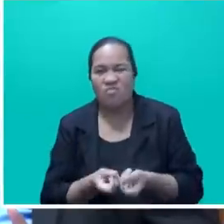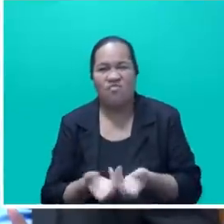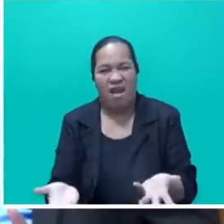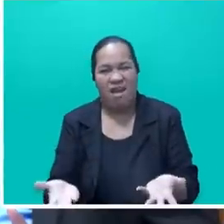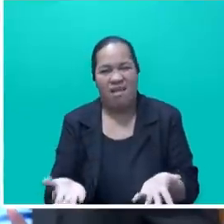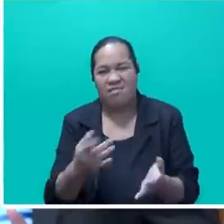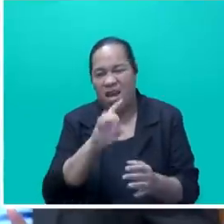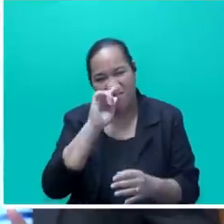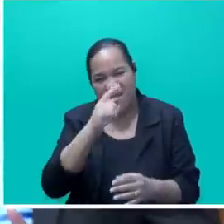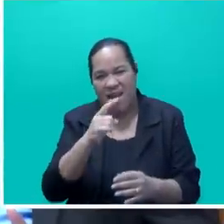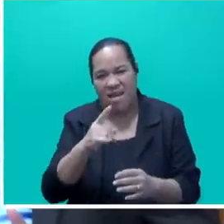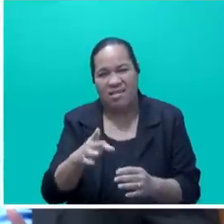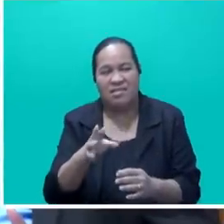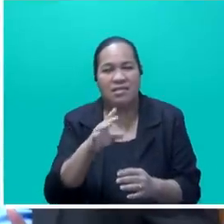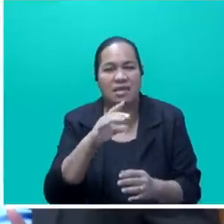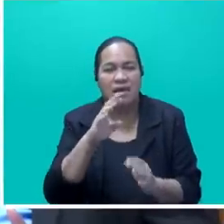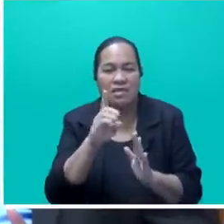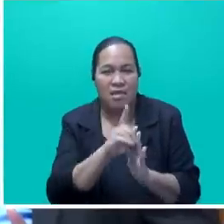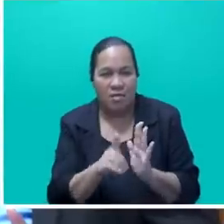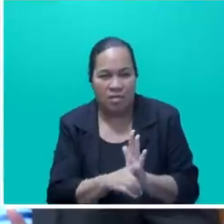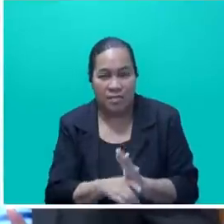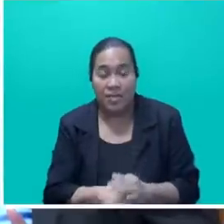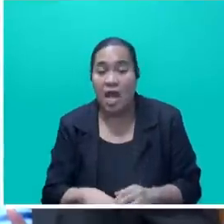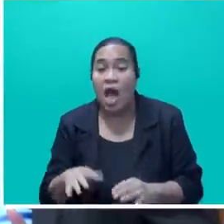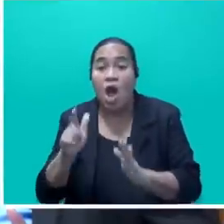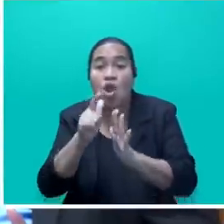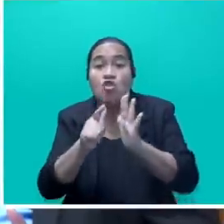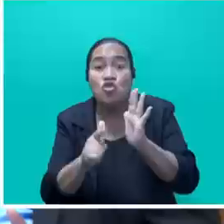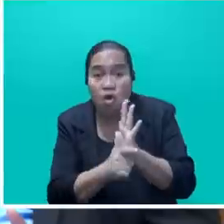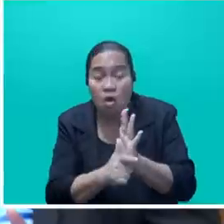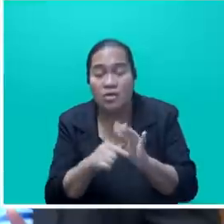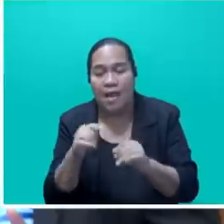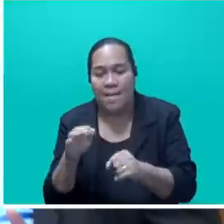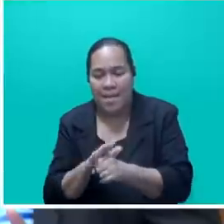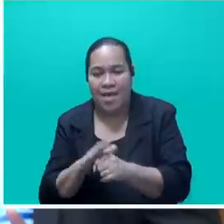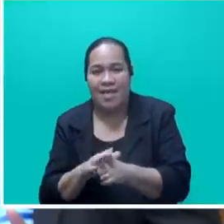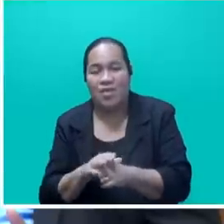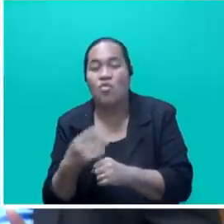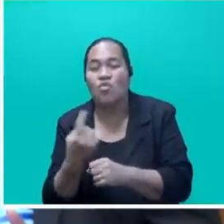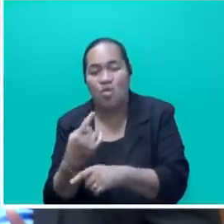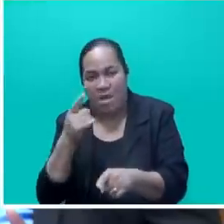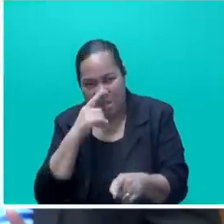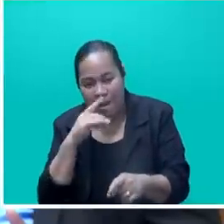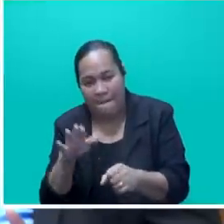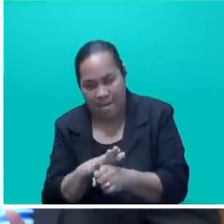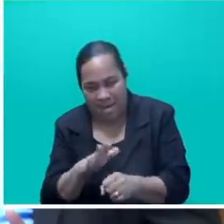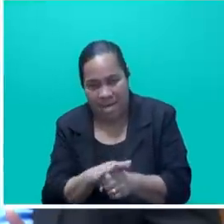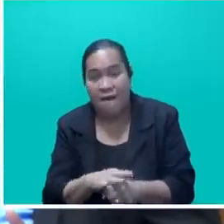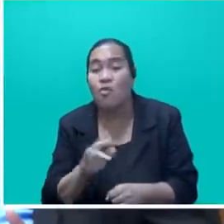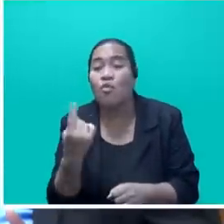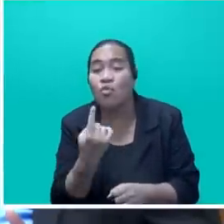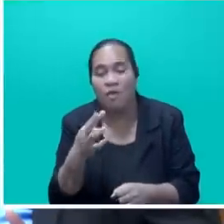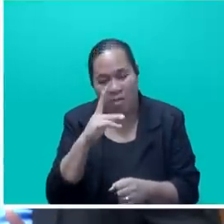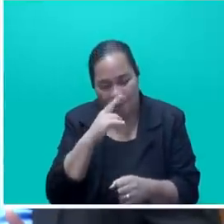Laws are not made for the government. They are made by the government with its people for the people. We made a commitment,